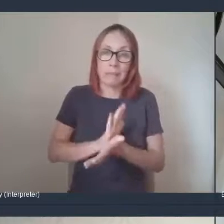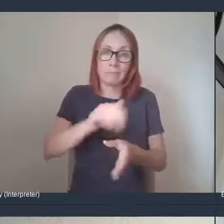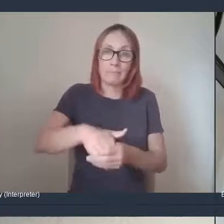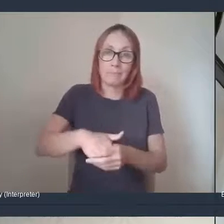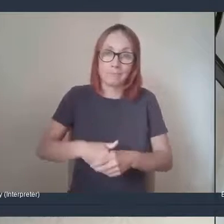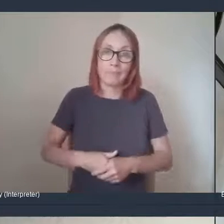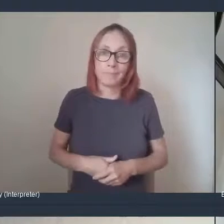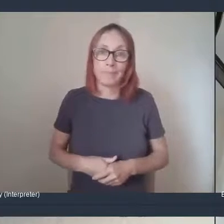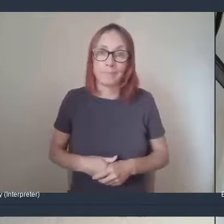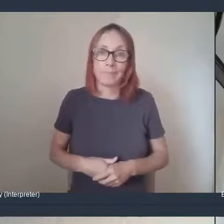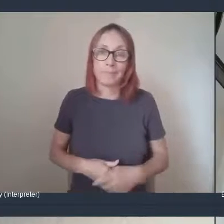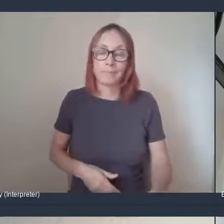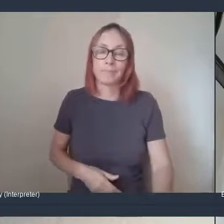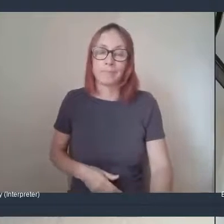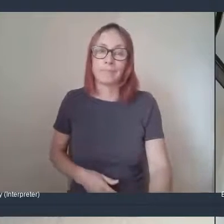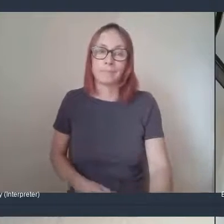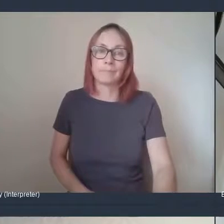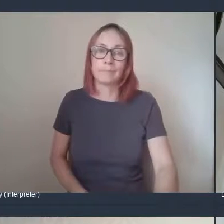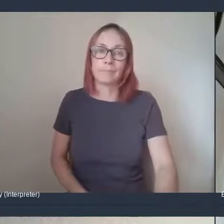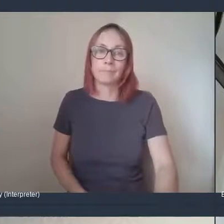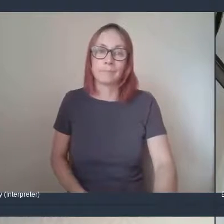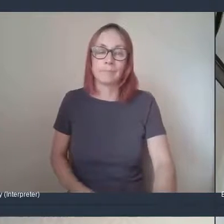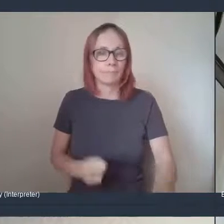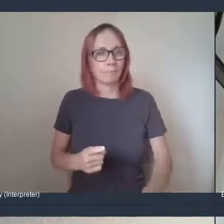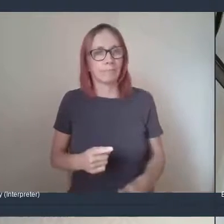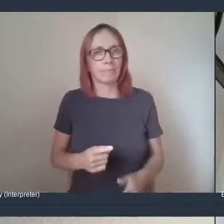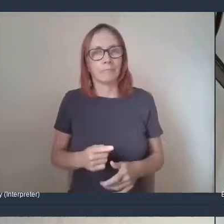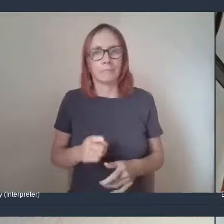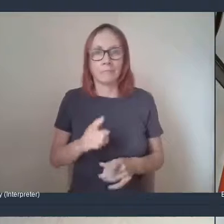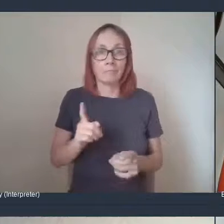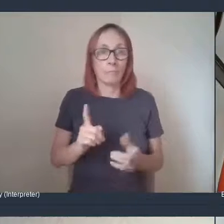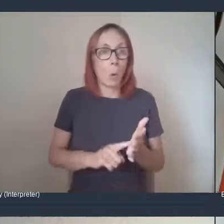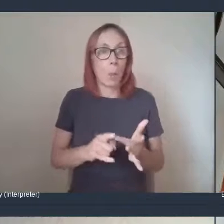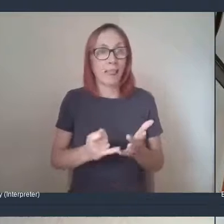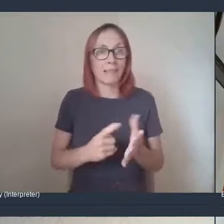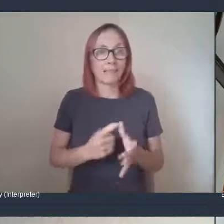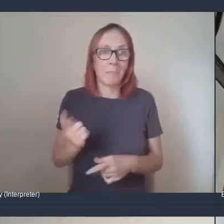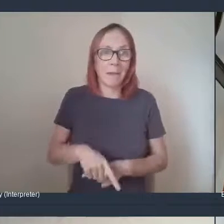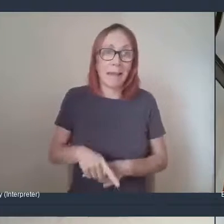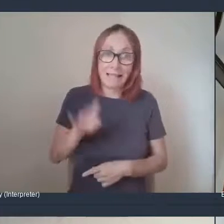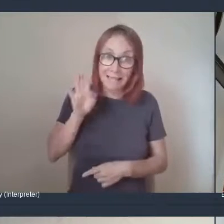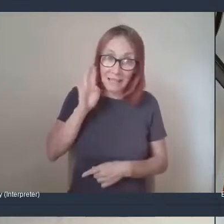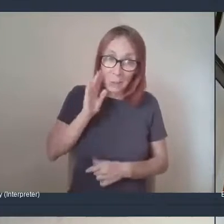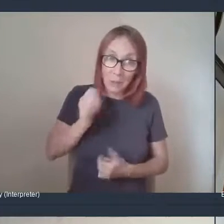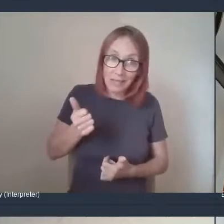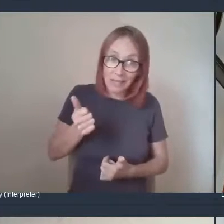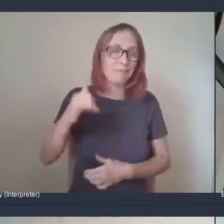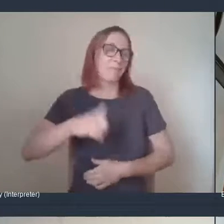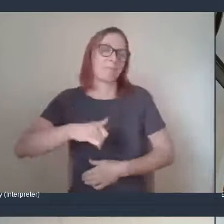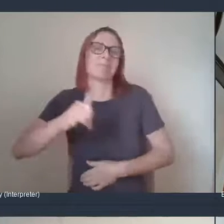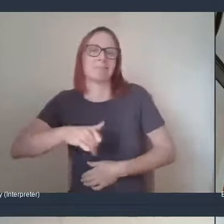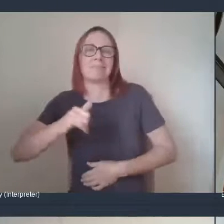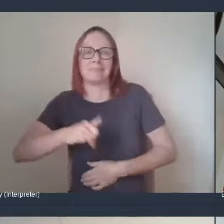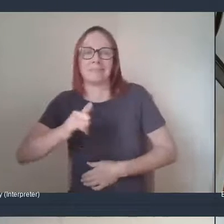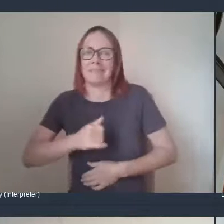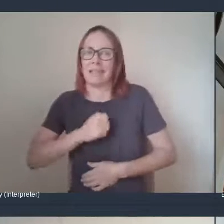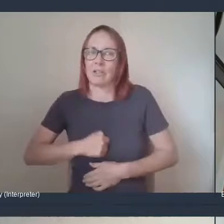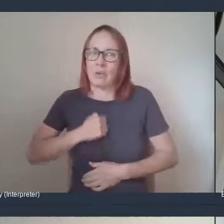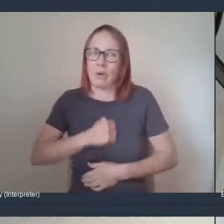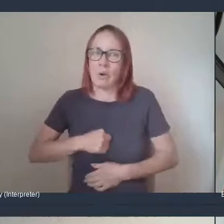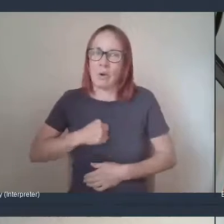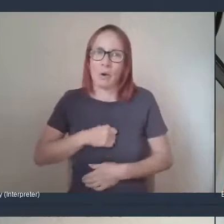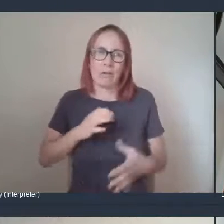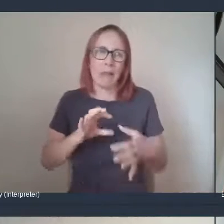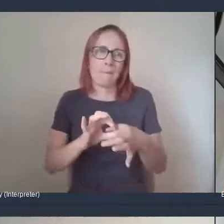Excellent. That's Lisa's back. Can you hear us, Lisa? Yes, sorry guys. Connecting to